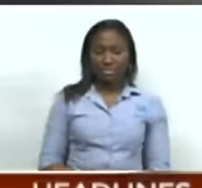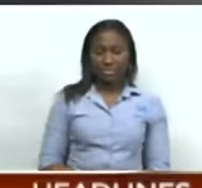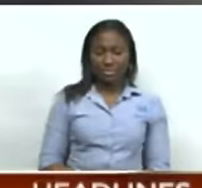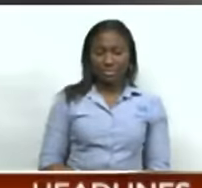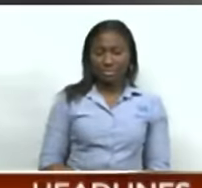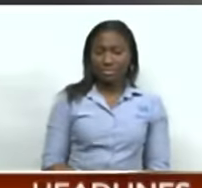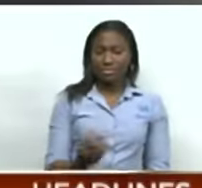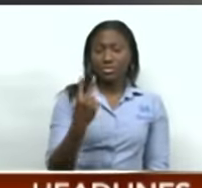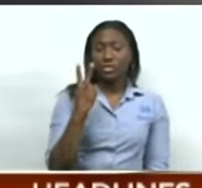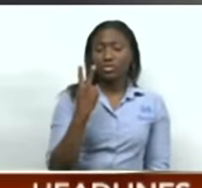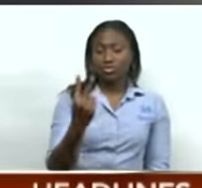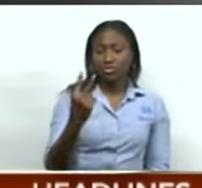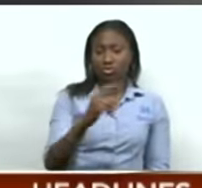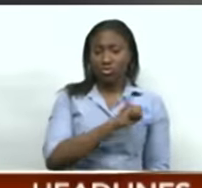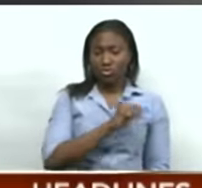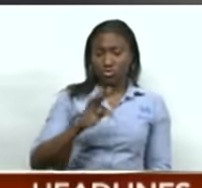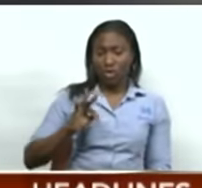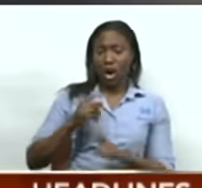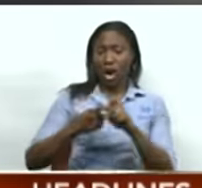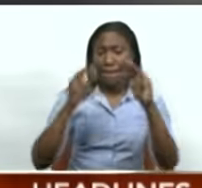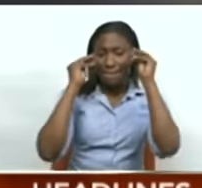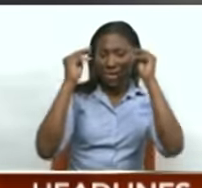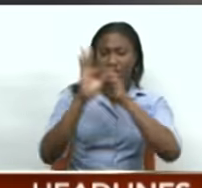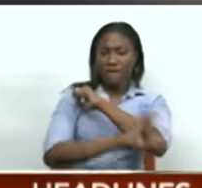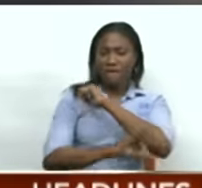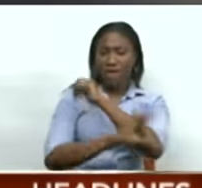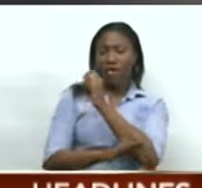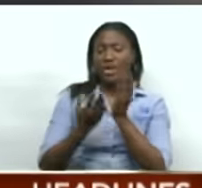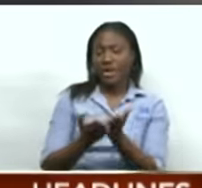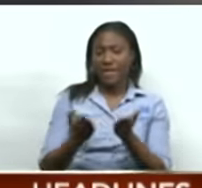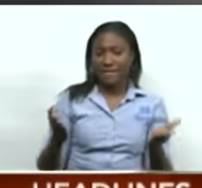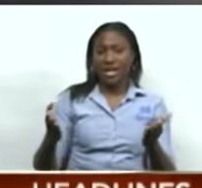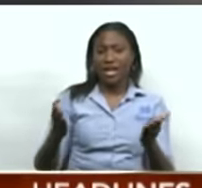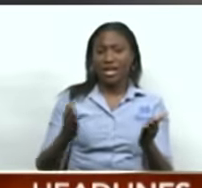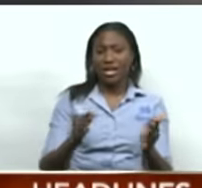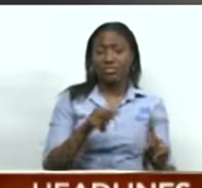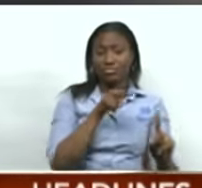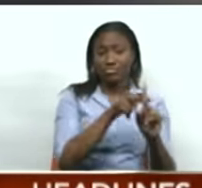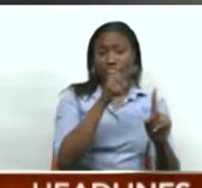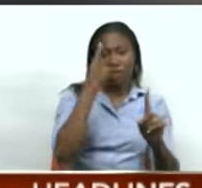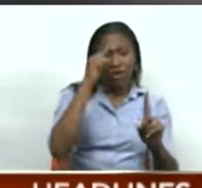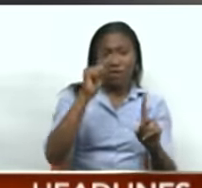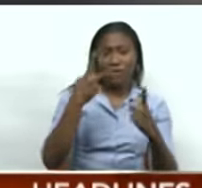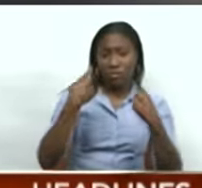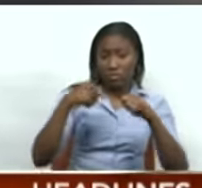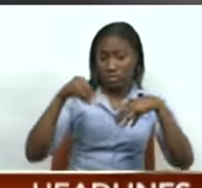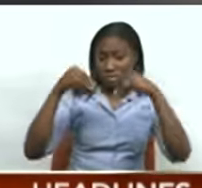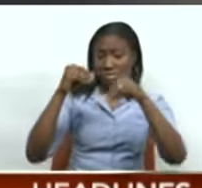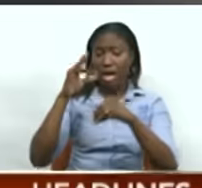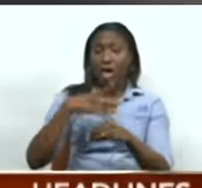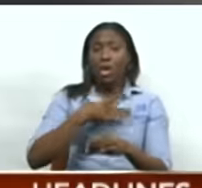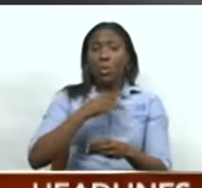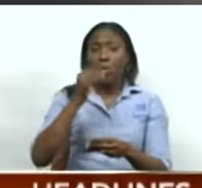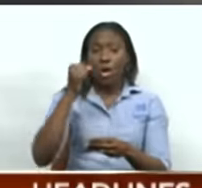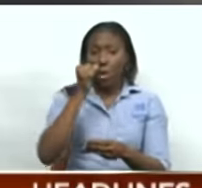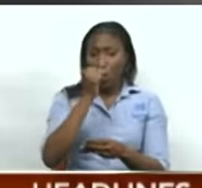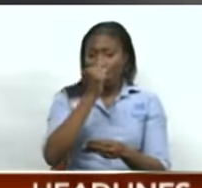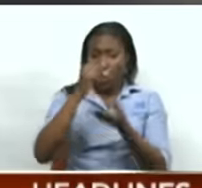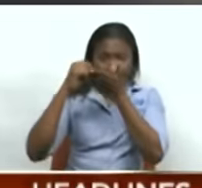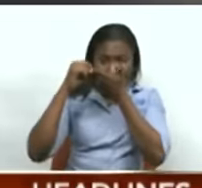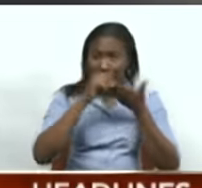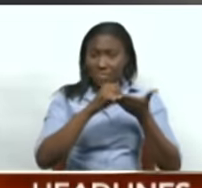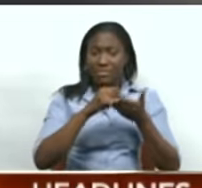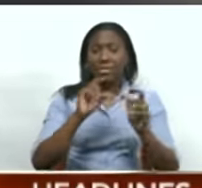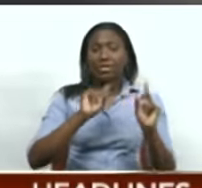Two former employees of the Ministry of Foreign Affairs, convicted for trafficking cocaine, are sentenced to almost eight years in